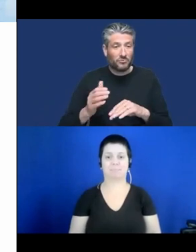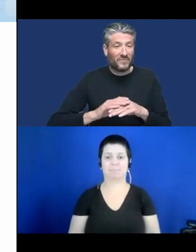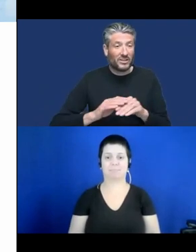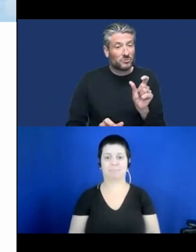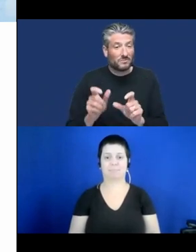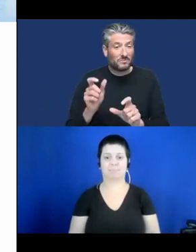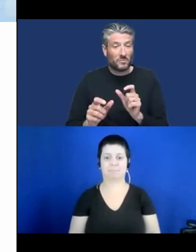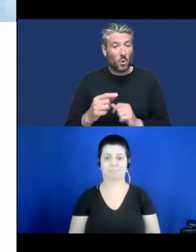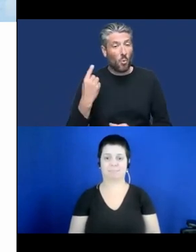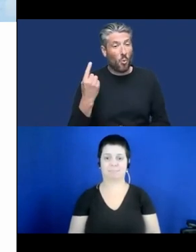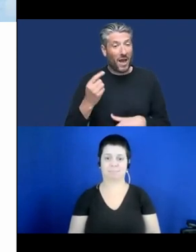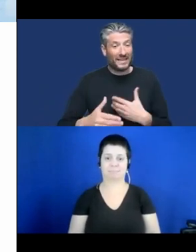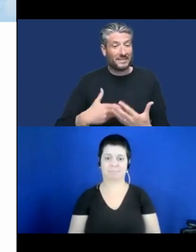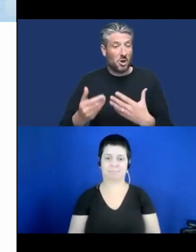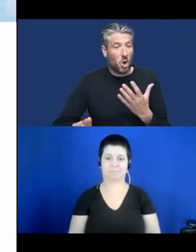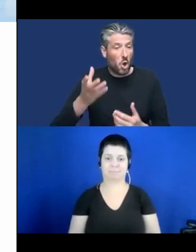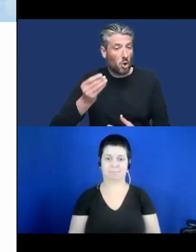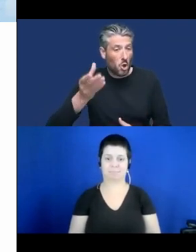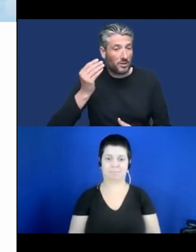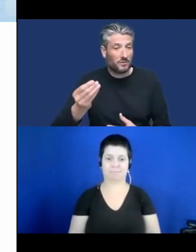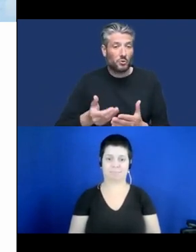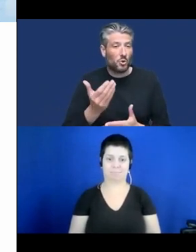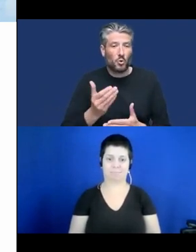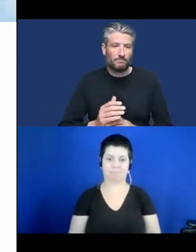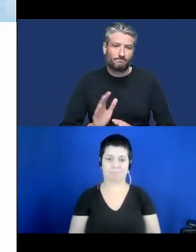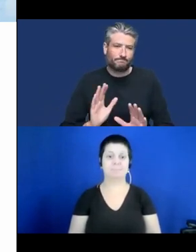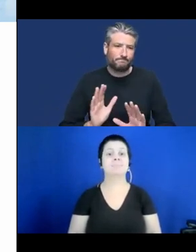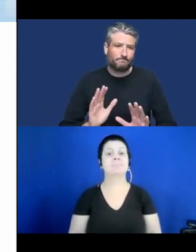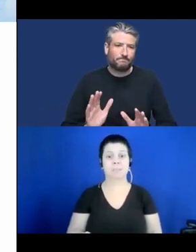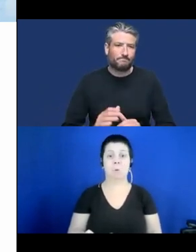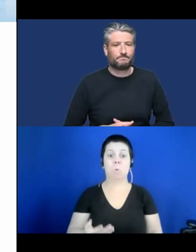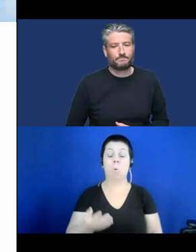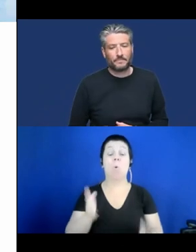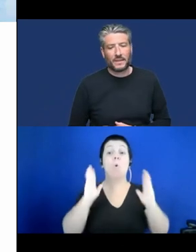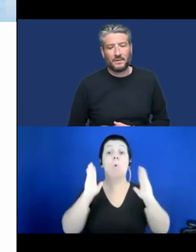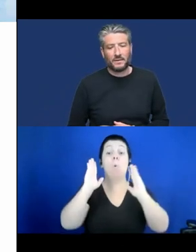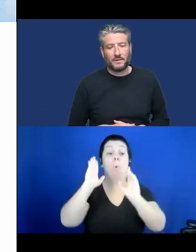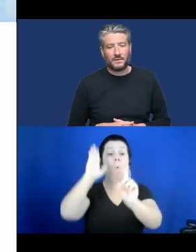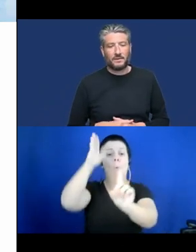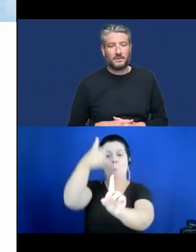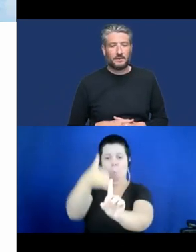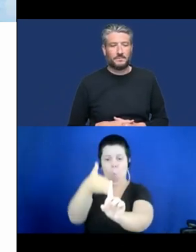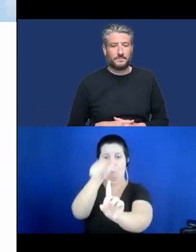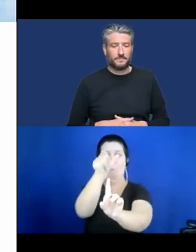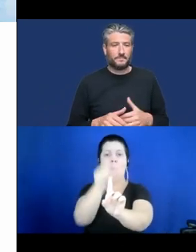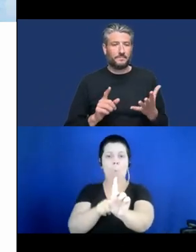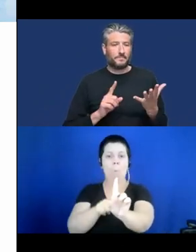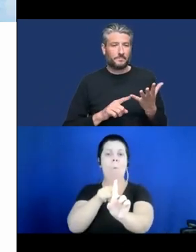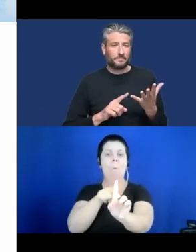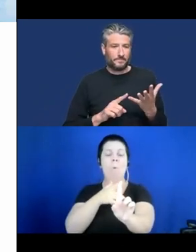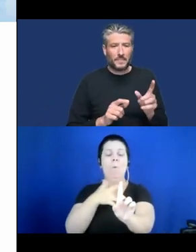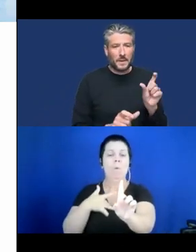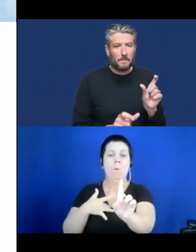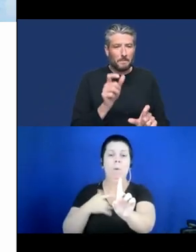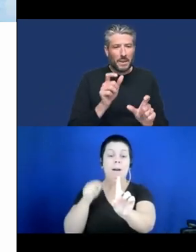Patients are of course in the center of the healthcare systems. Patients here it's important to recognize